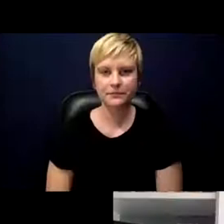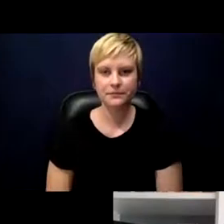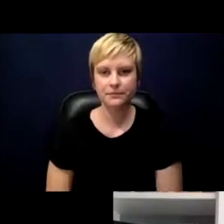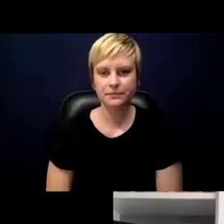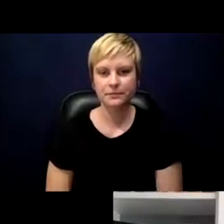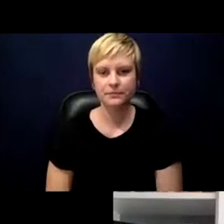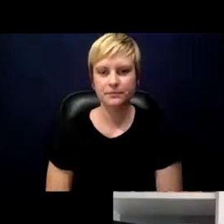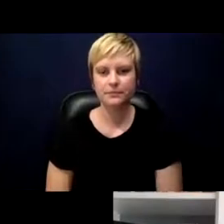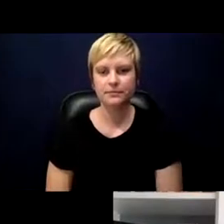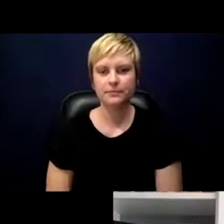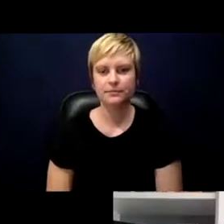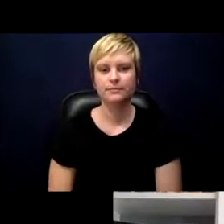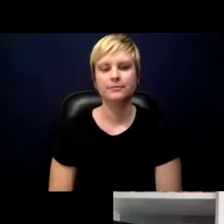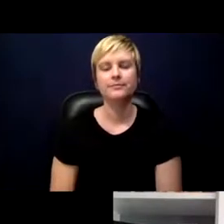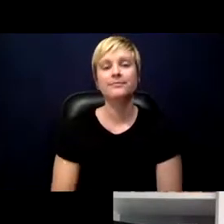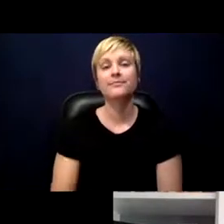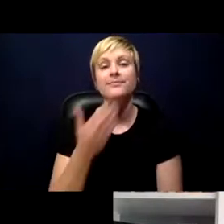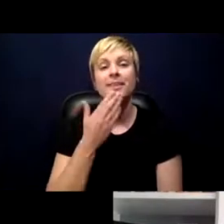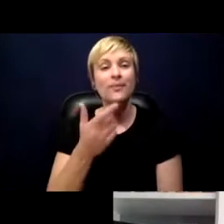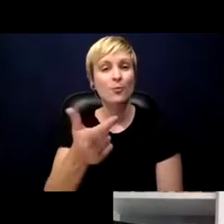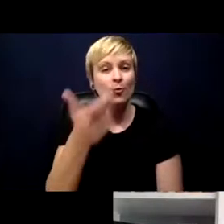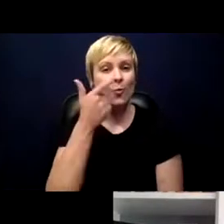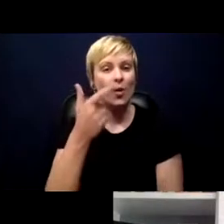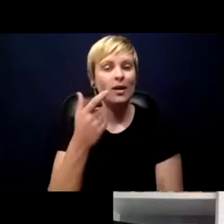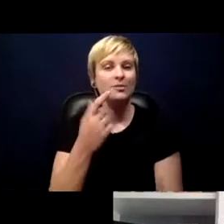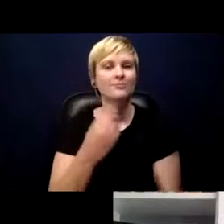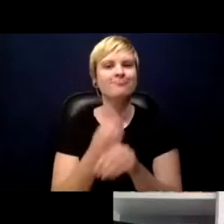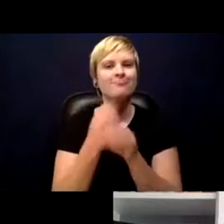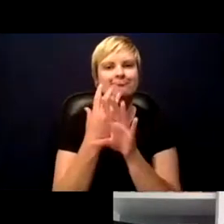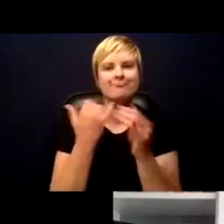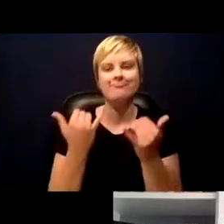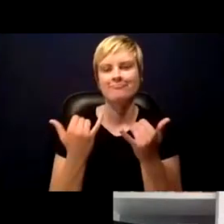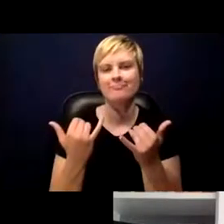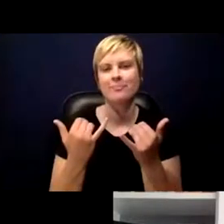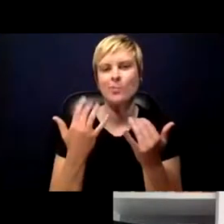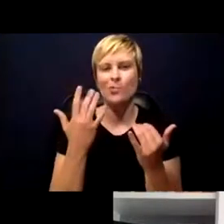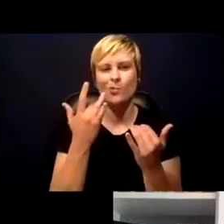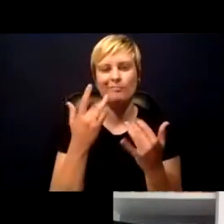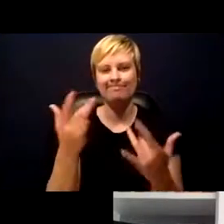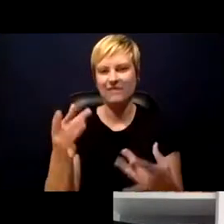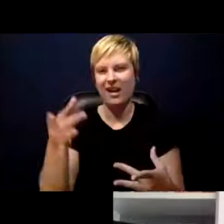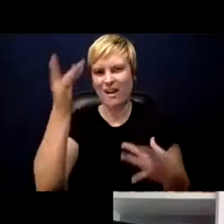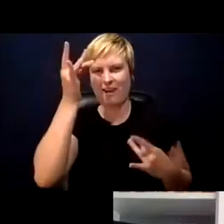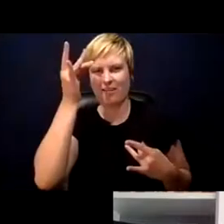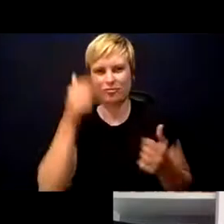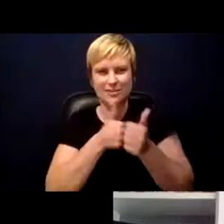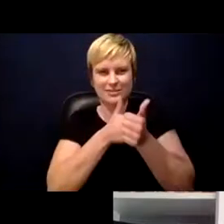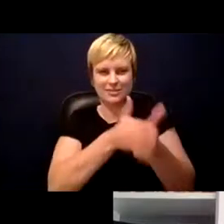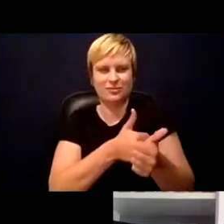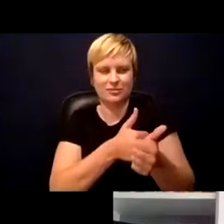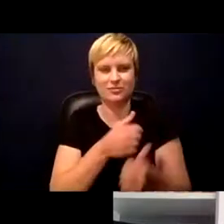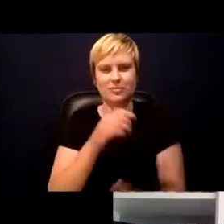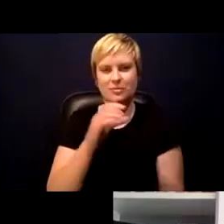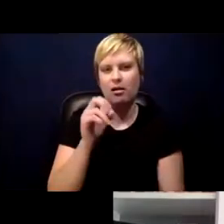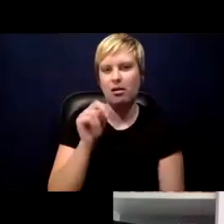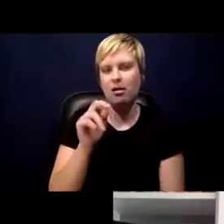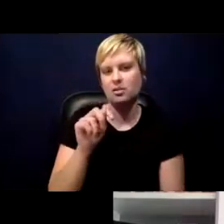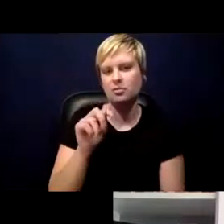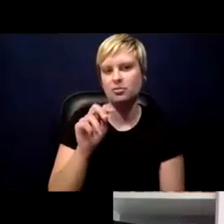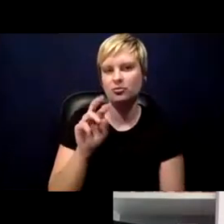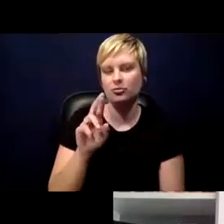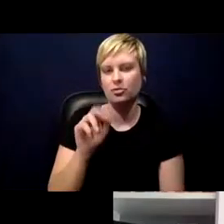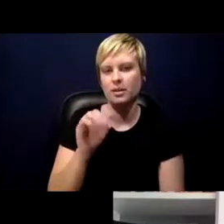Thank you for watching our Zoom session today about contact tracing and why, along with testing, it's so important to stopping the spread of